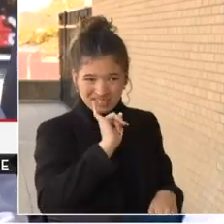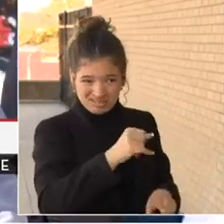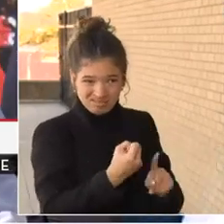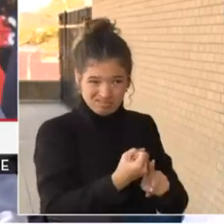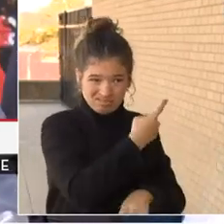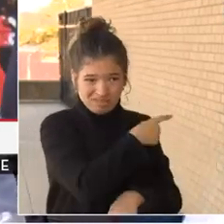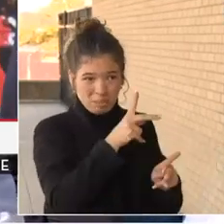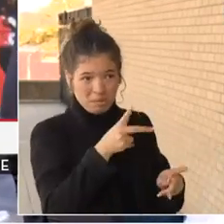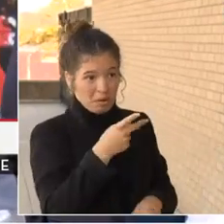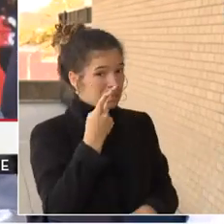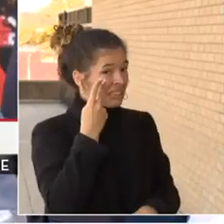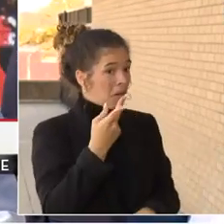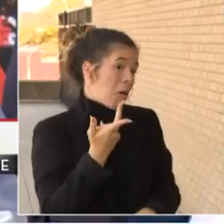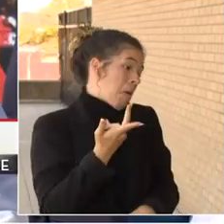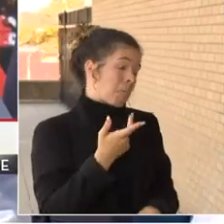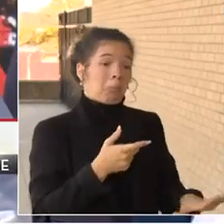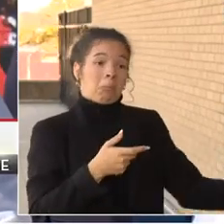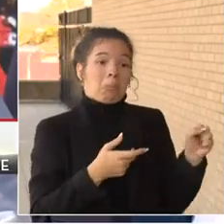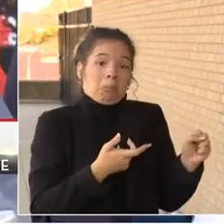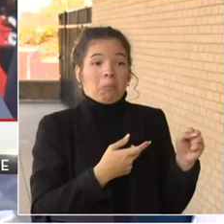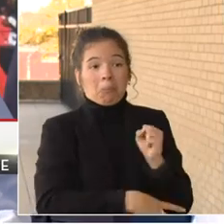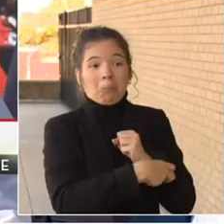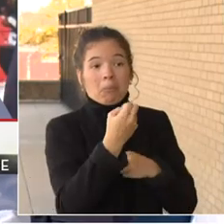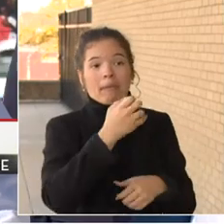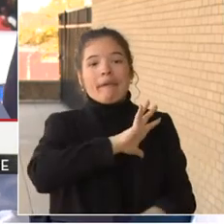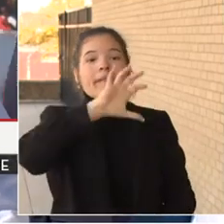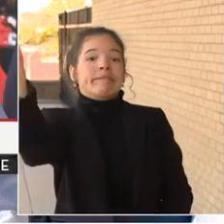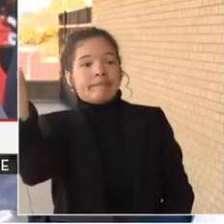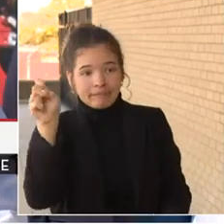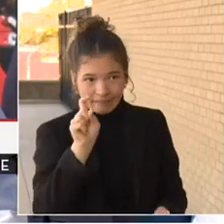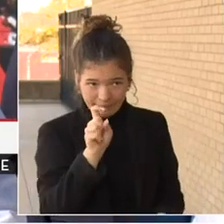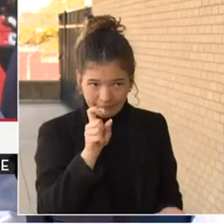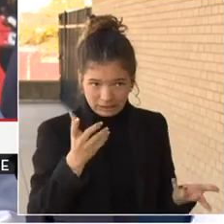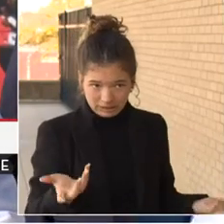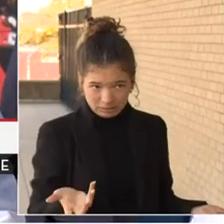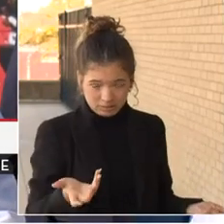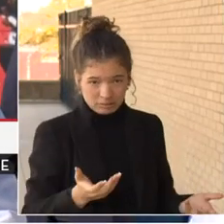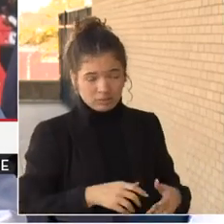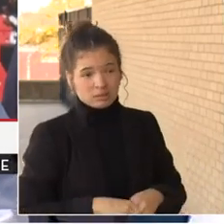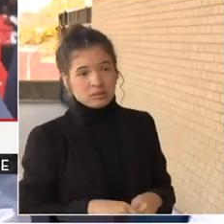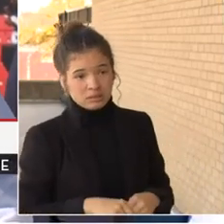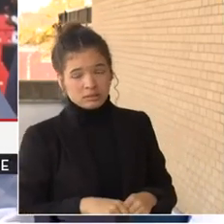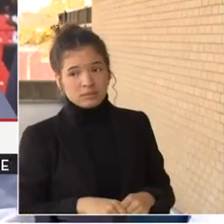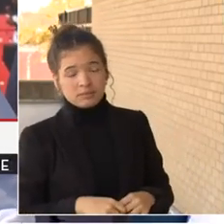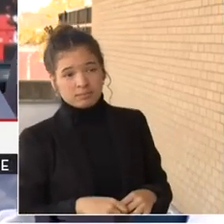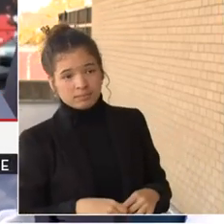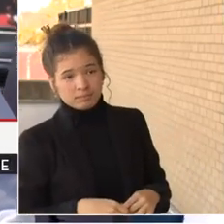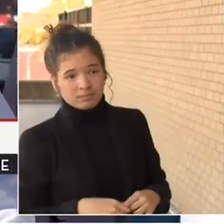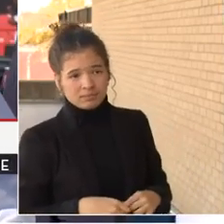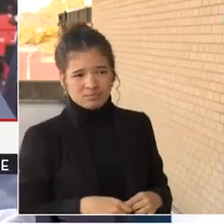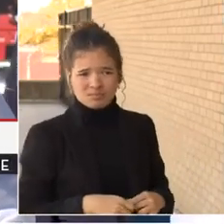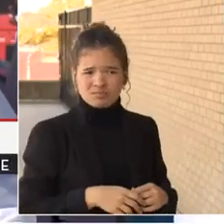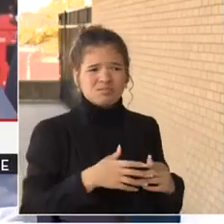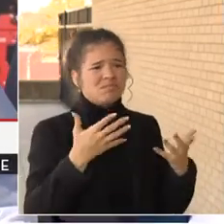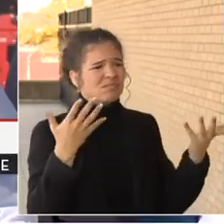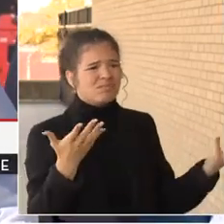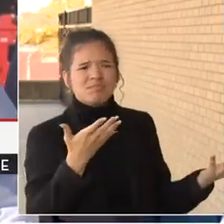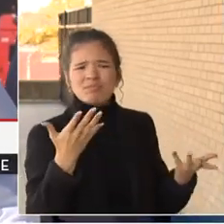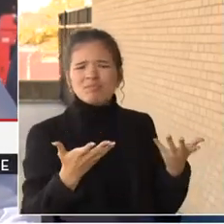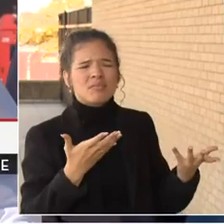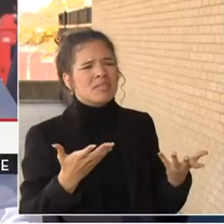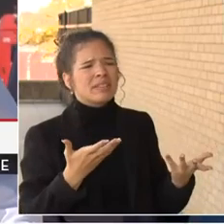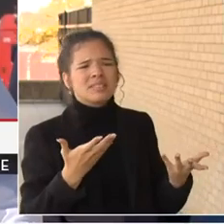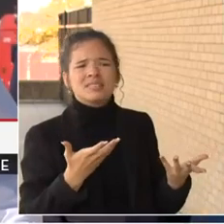there any evidence that there's some coordination? You know, we see this with the catalytic converters, right? Is there anything coordinated going on here,